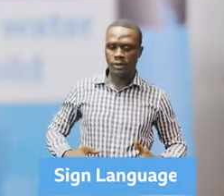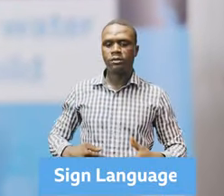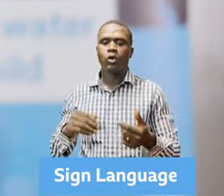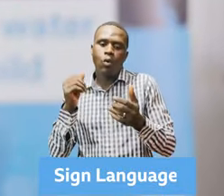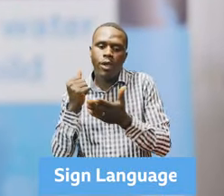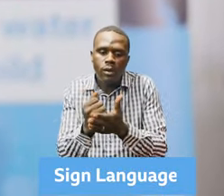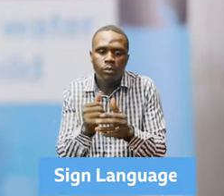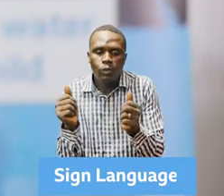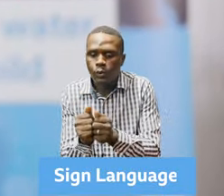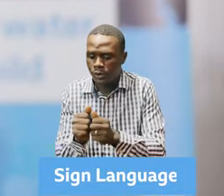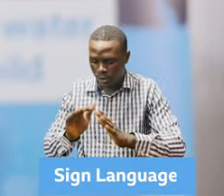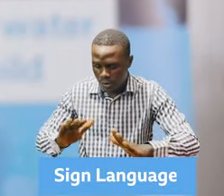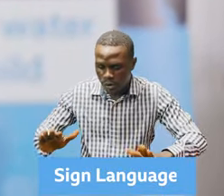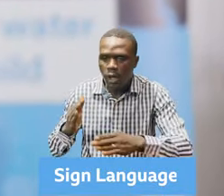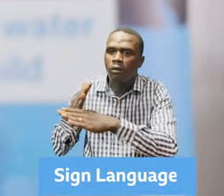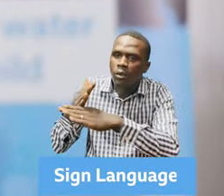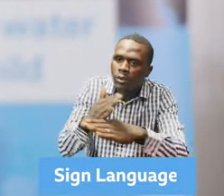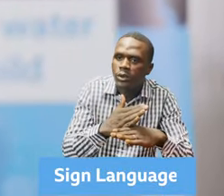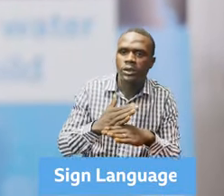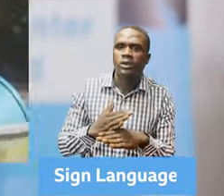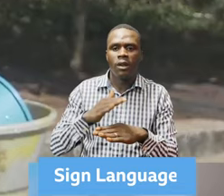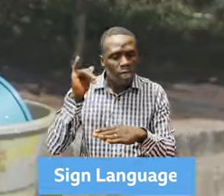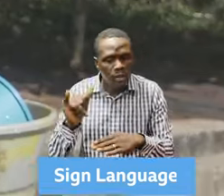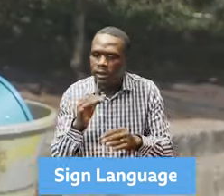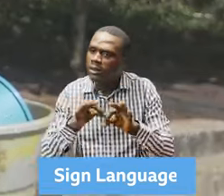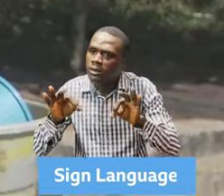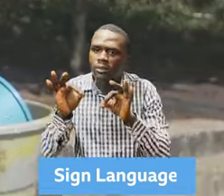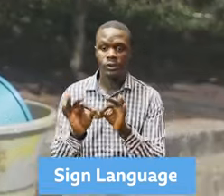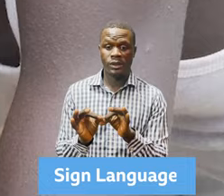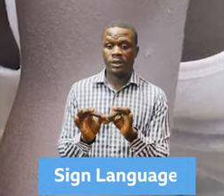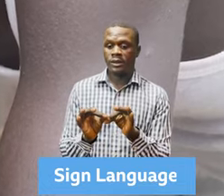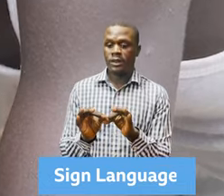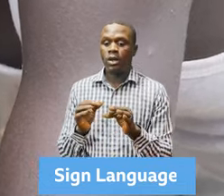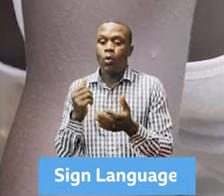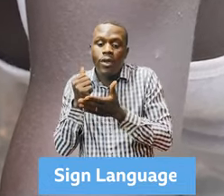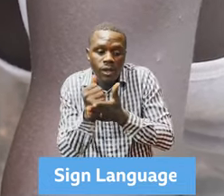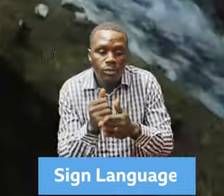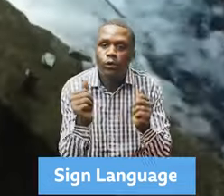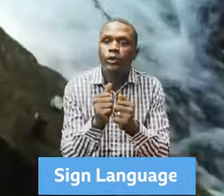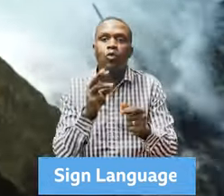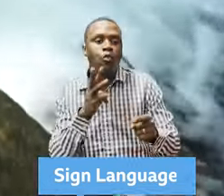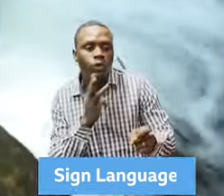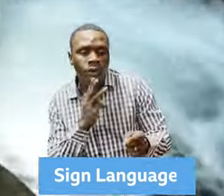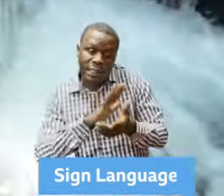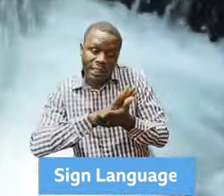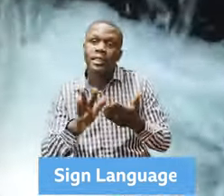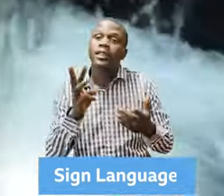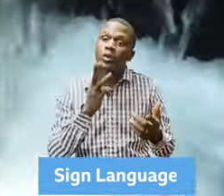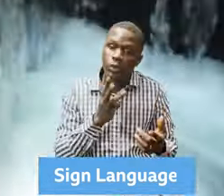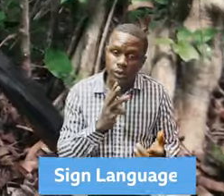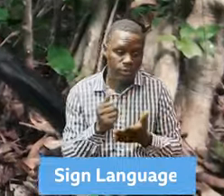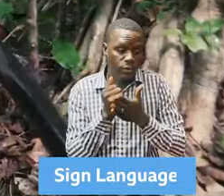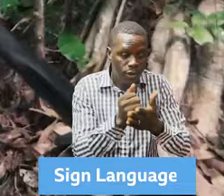the very, very fundamental aspect of life, which has to do with water and sanitation, is a crucial aspect of UNICEF